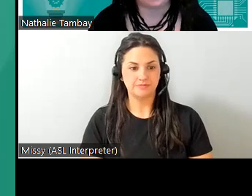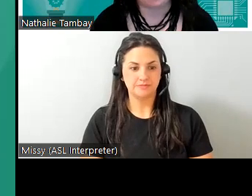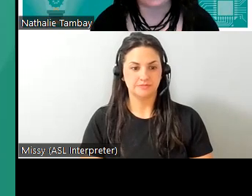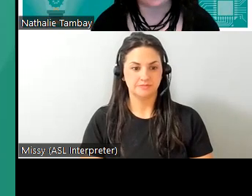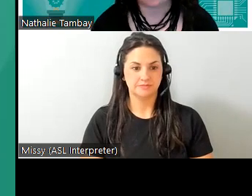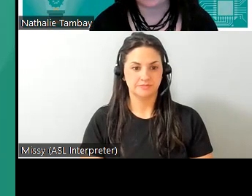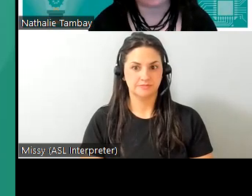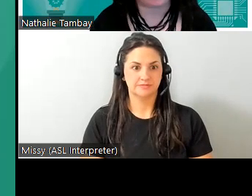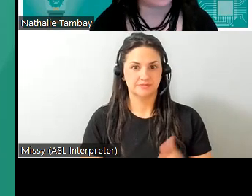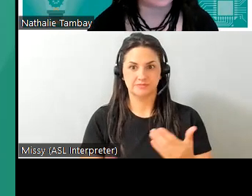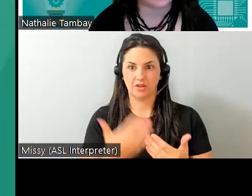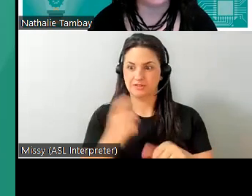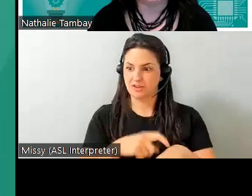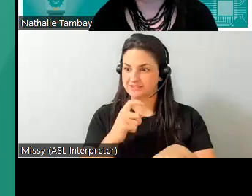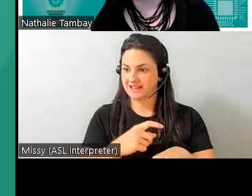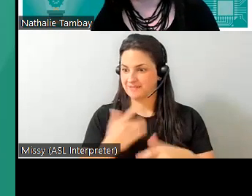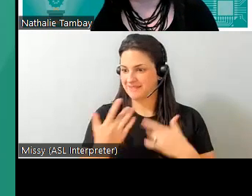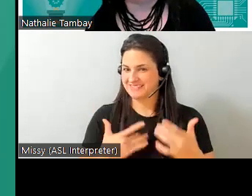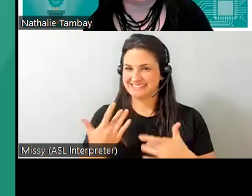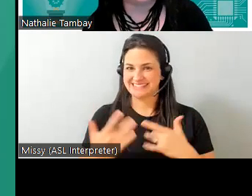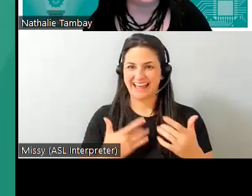um think i'm almost right on time i'm so excited